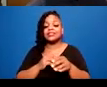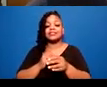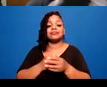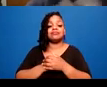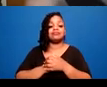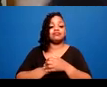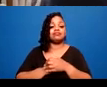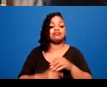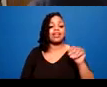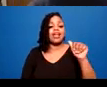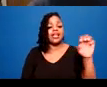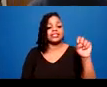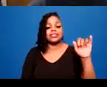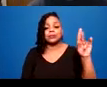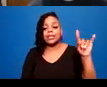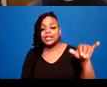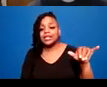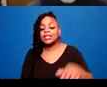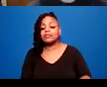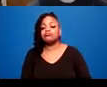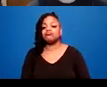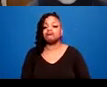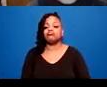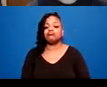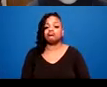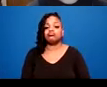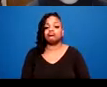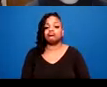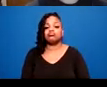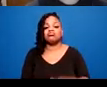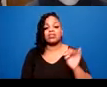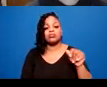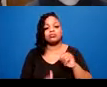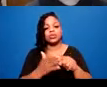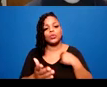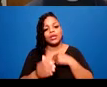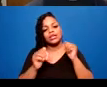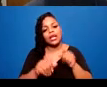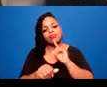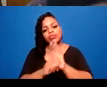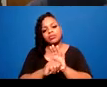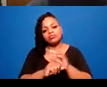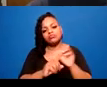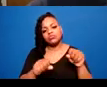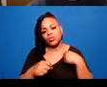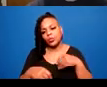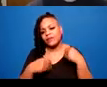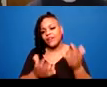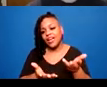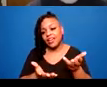These are some things we can promise to provide to folks as they would provide to us.